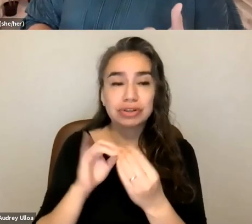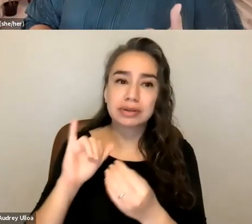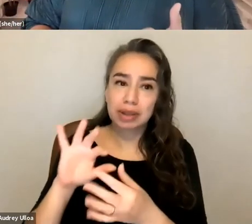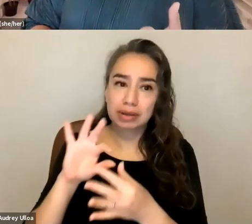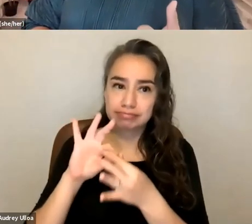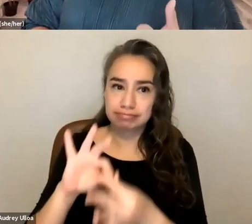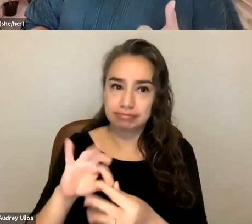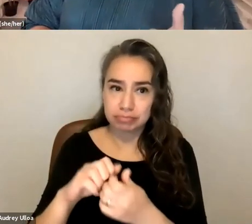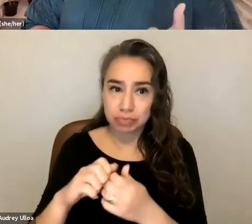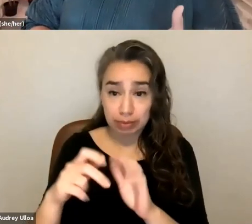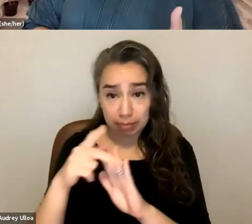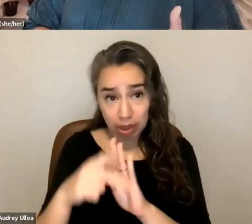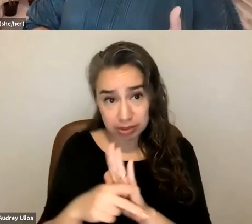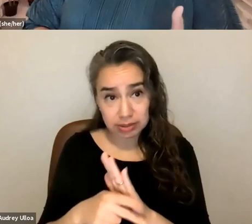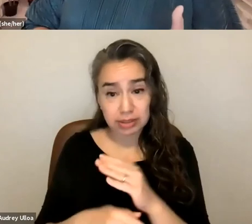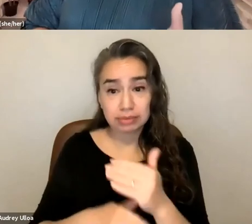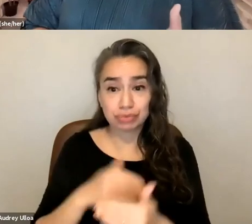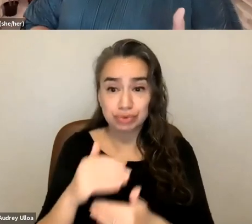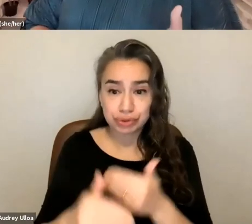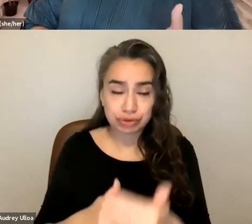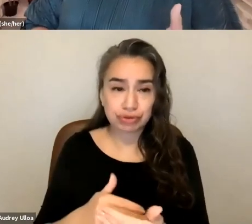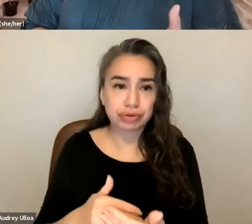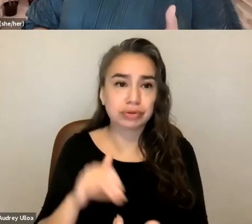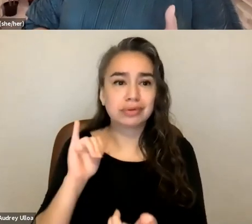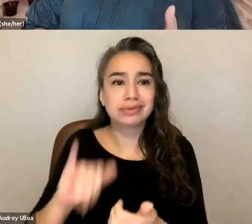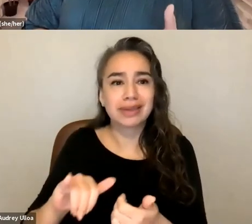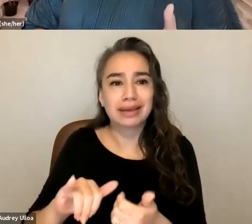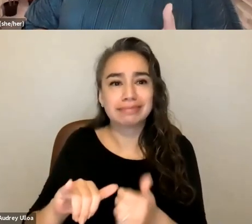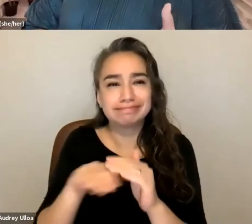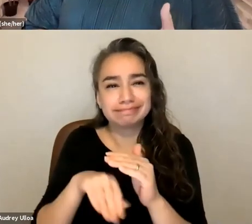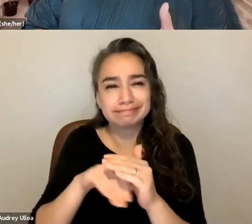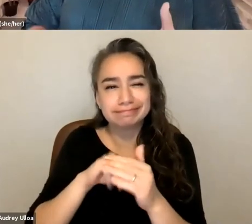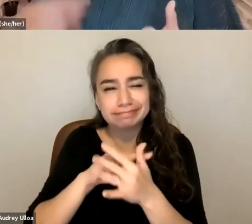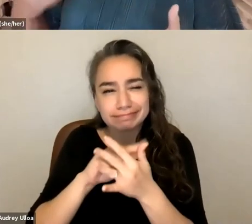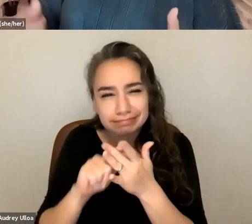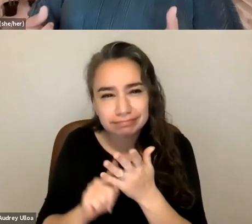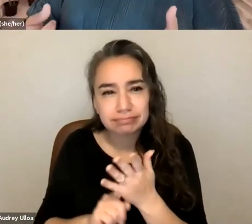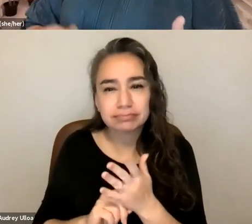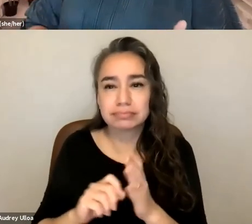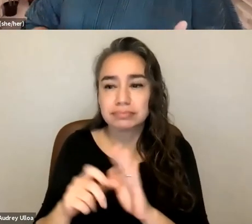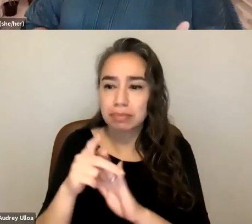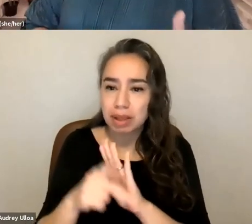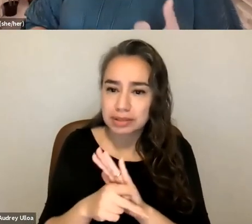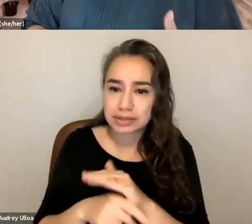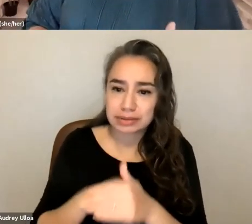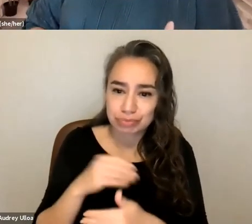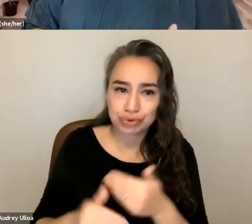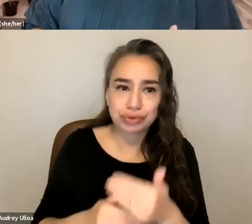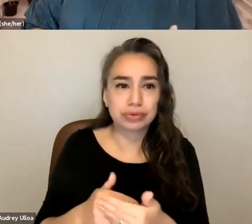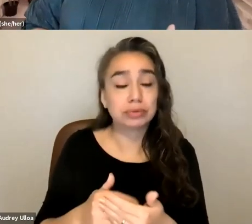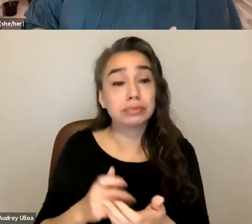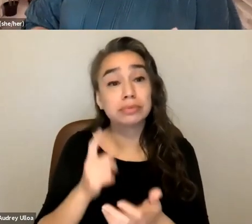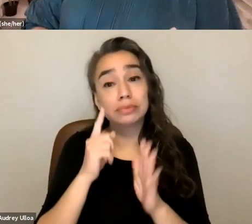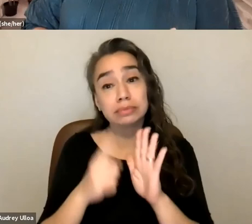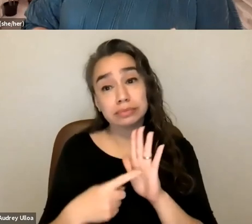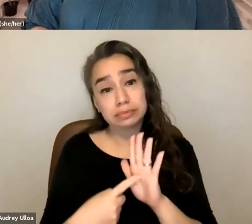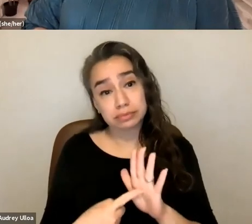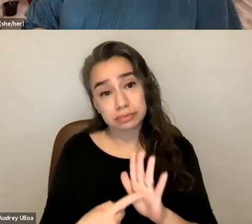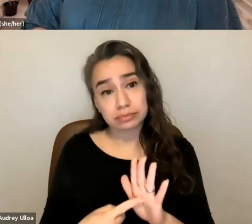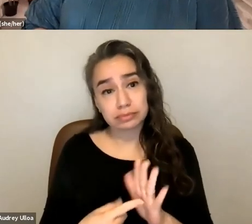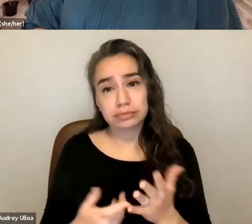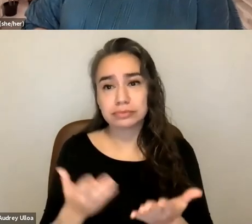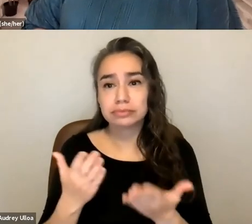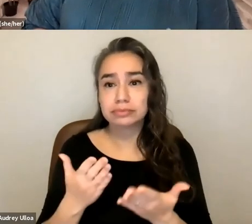you know the nitty-gritty right what are our policies and procedures so things that i used as an example include um